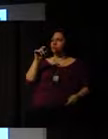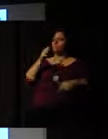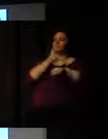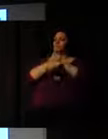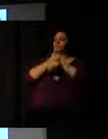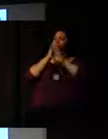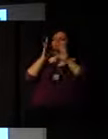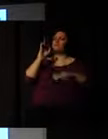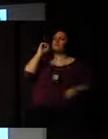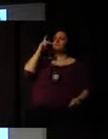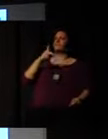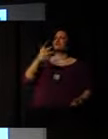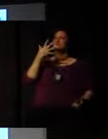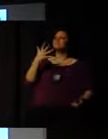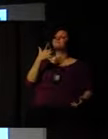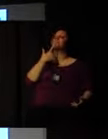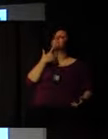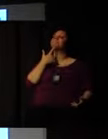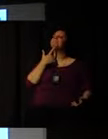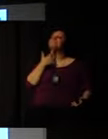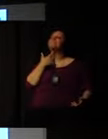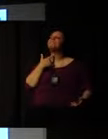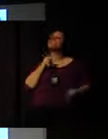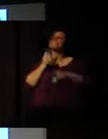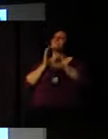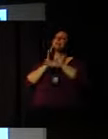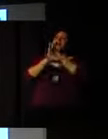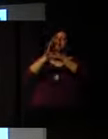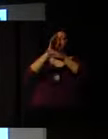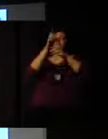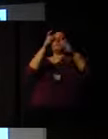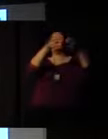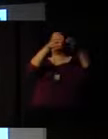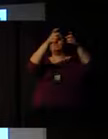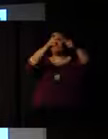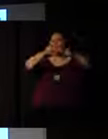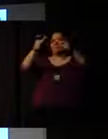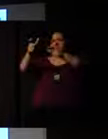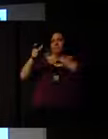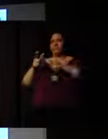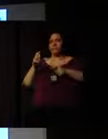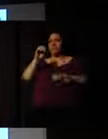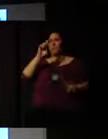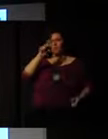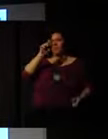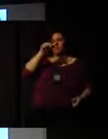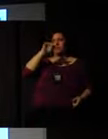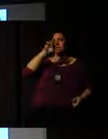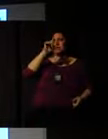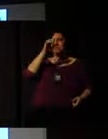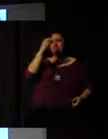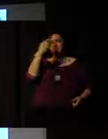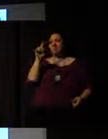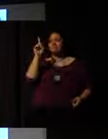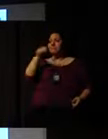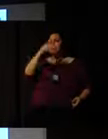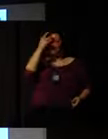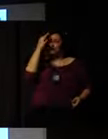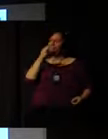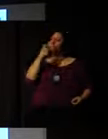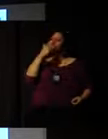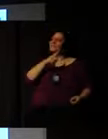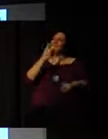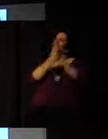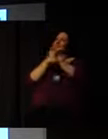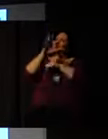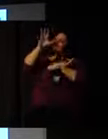to organizations. Those are the right guys that you need to go and speak to and try and find to see how they can come back into your organization and then